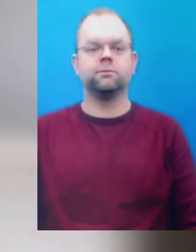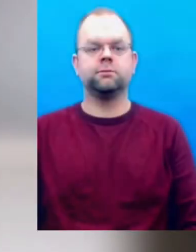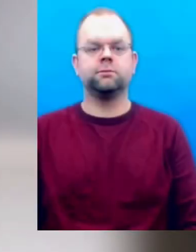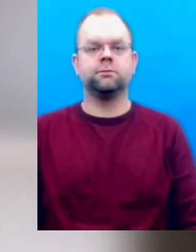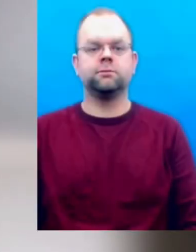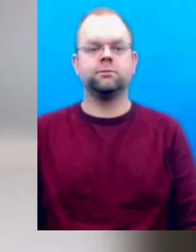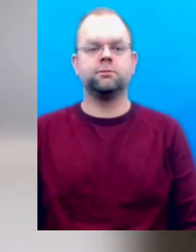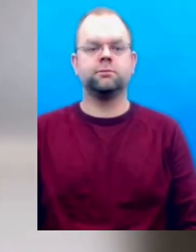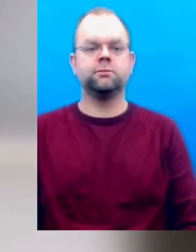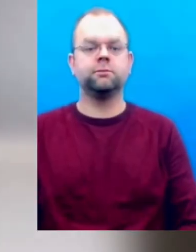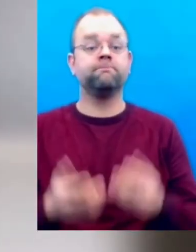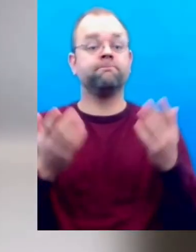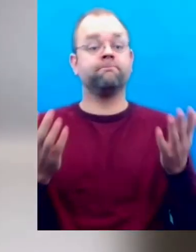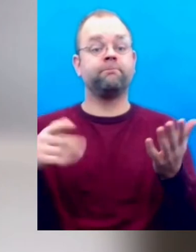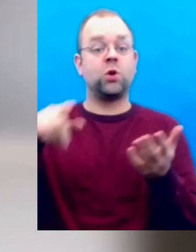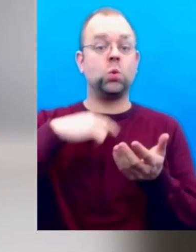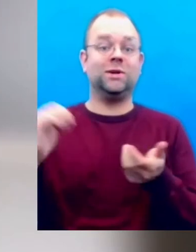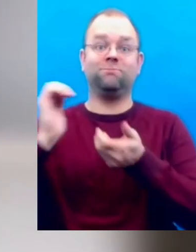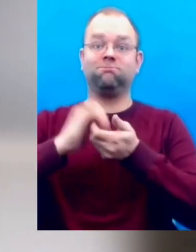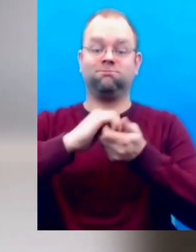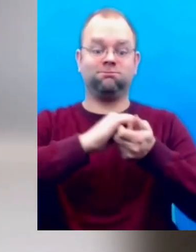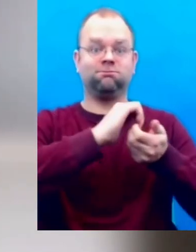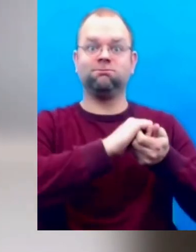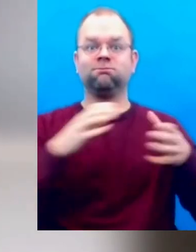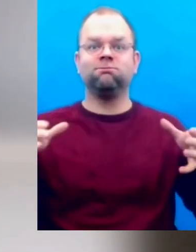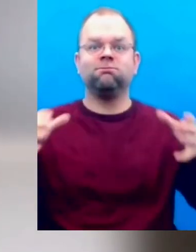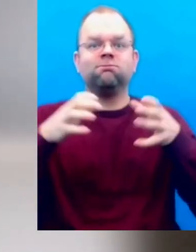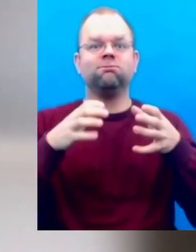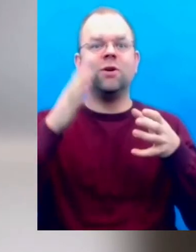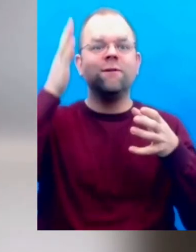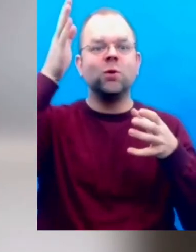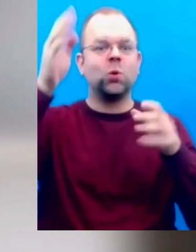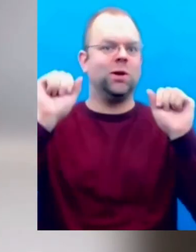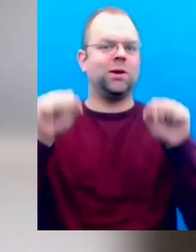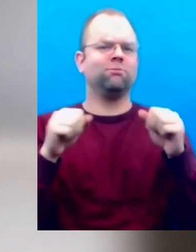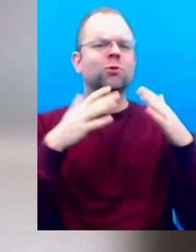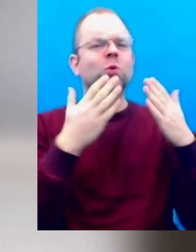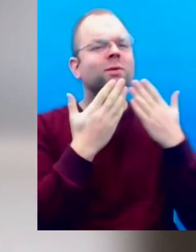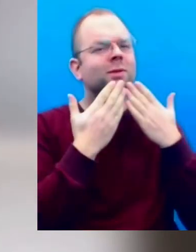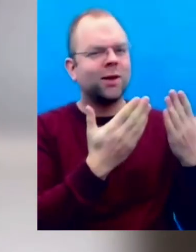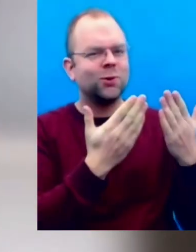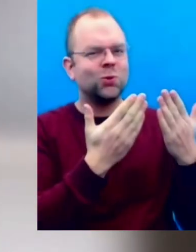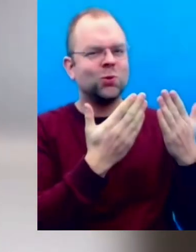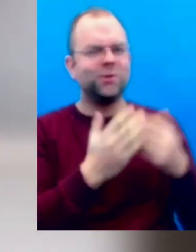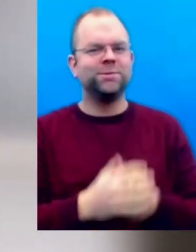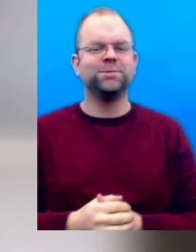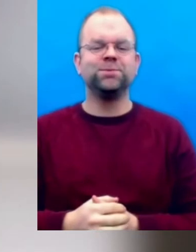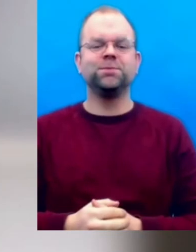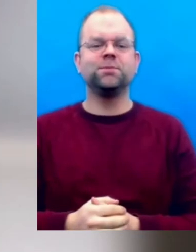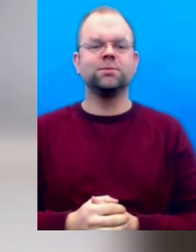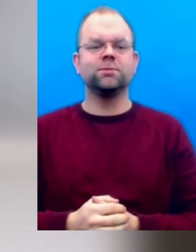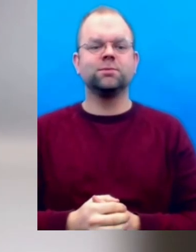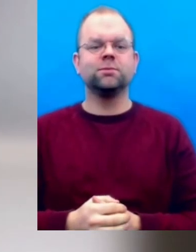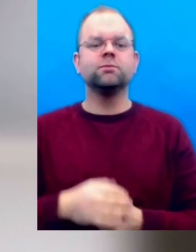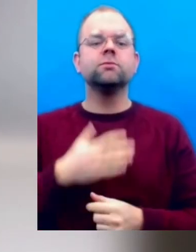We do take a very diligent approach on impact measurement in order to really understand where we